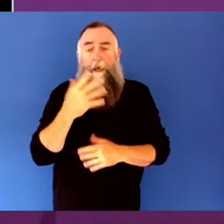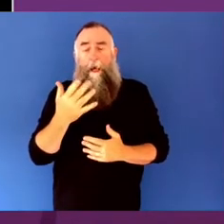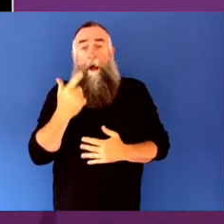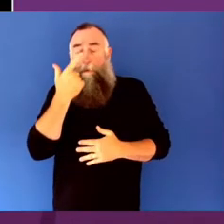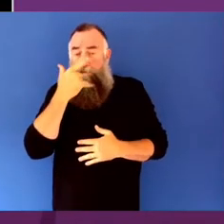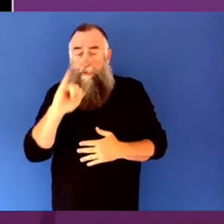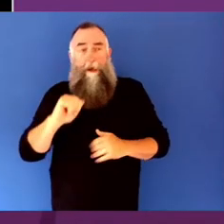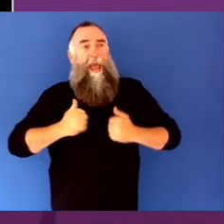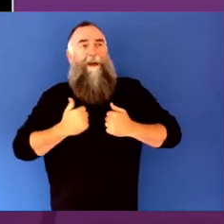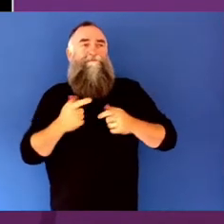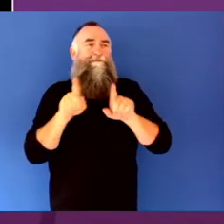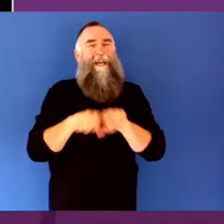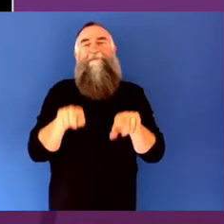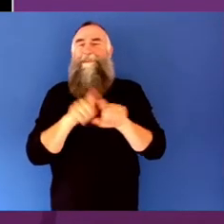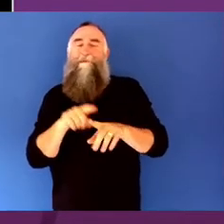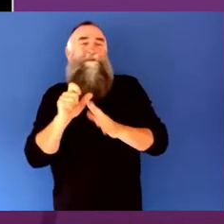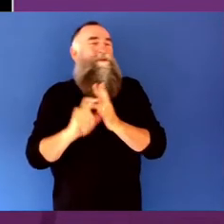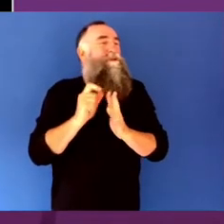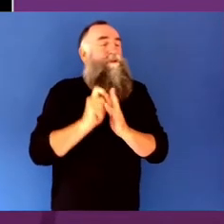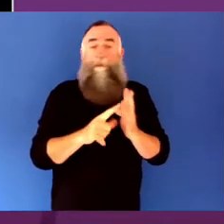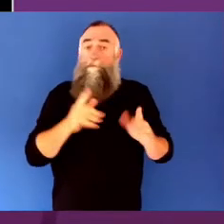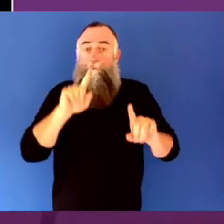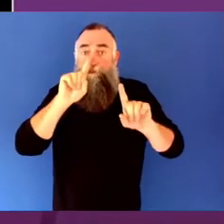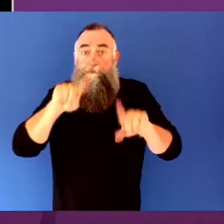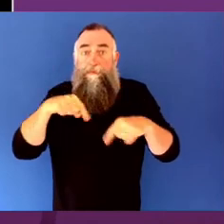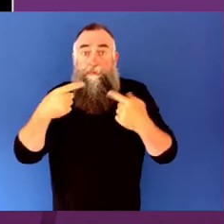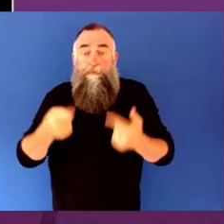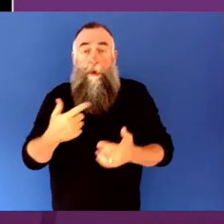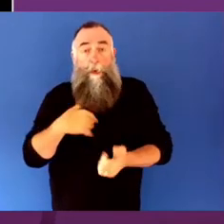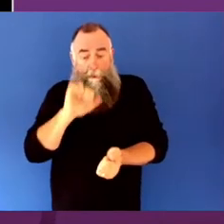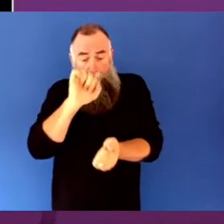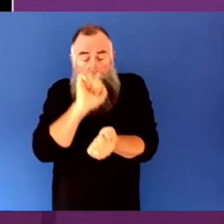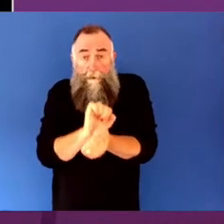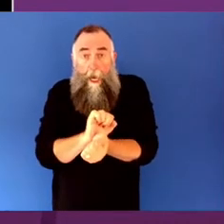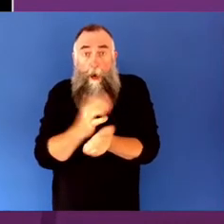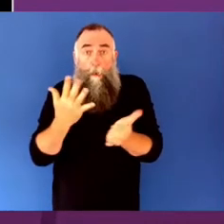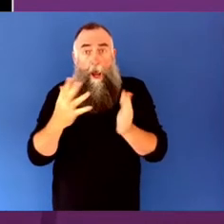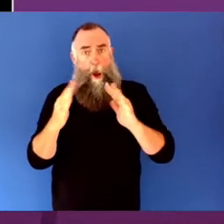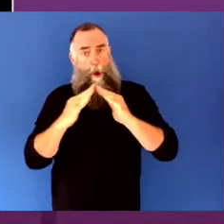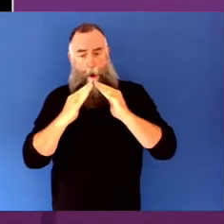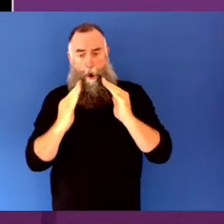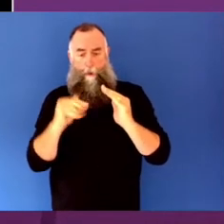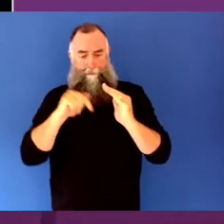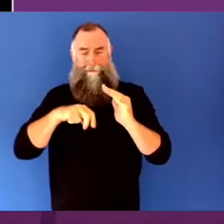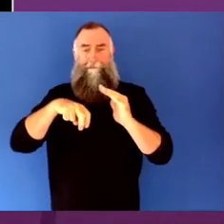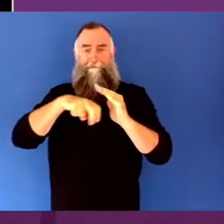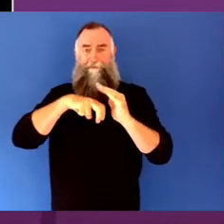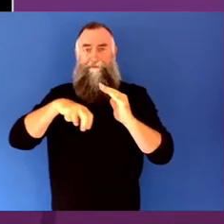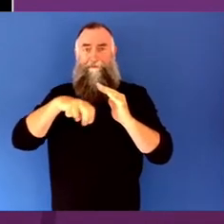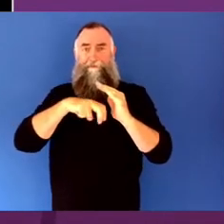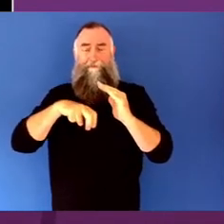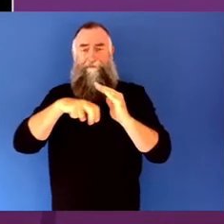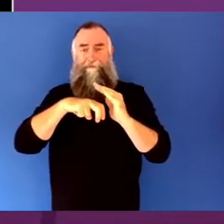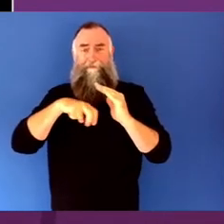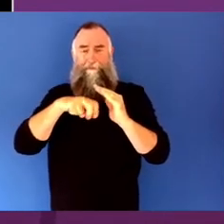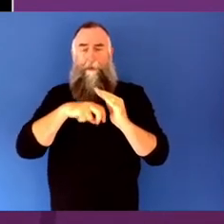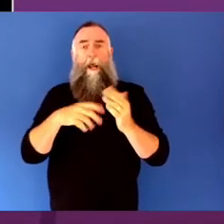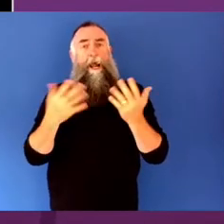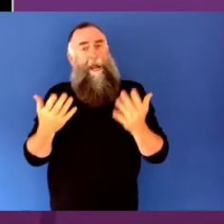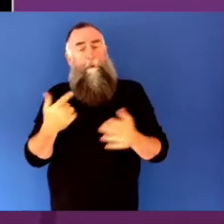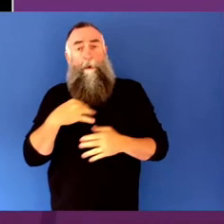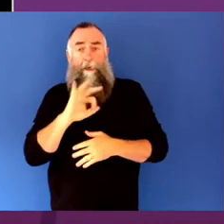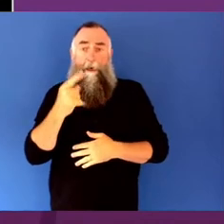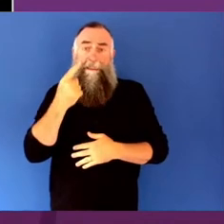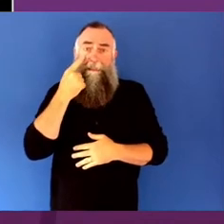and a lot of us have been stuck at home, and in some cases, depending upon our living arrangements, not seeing other